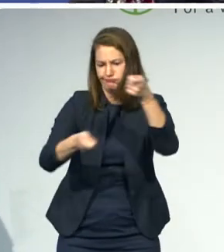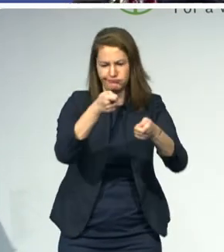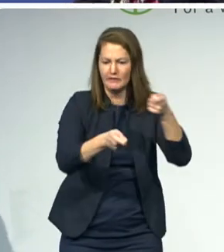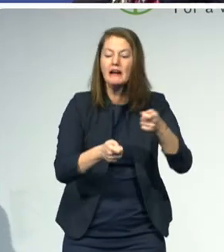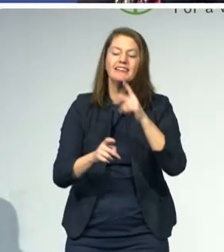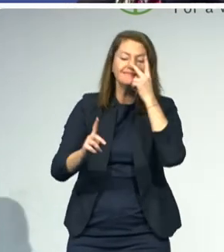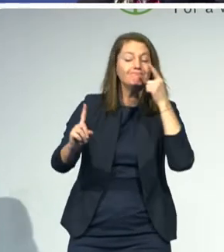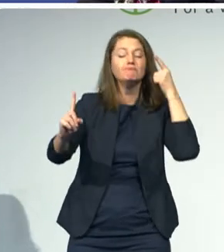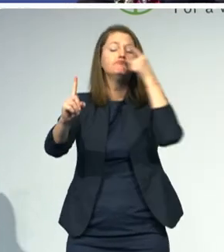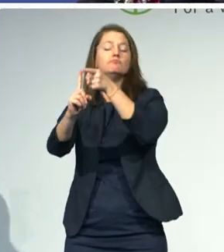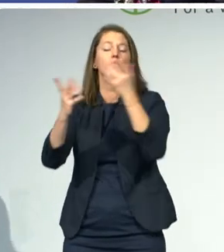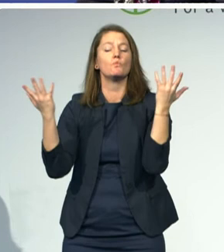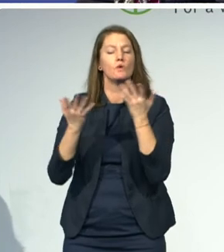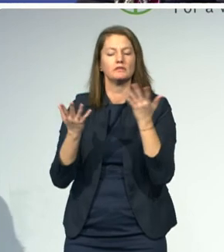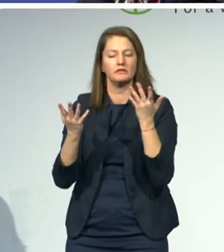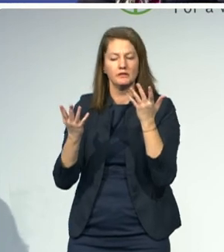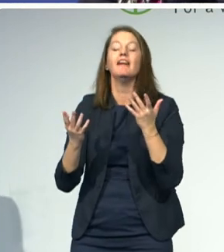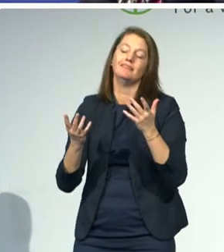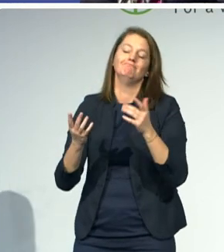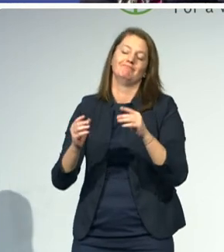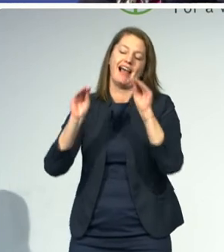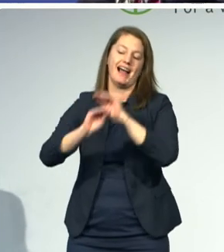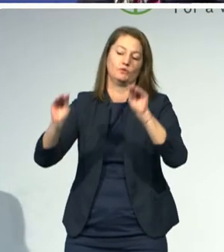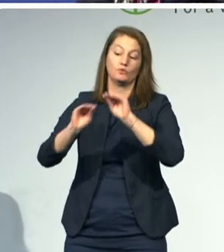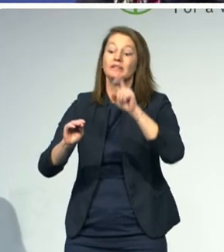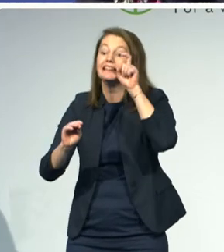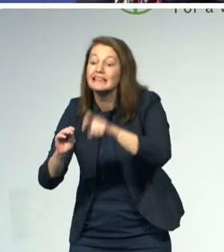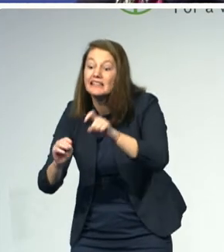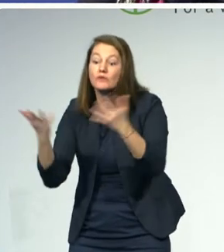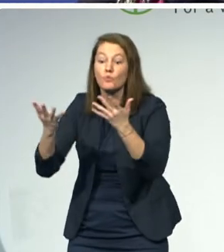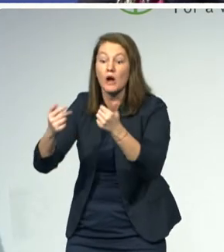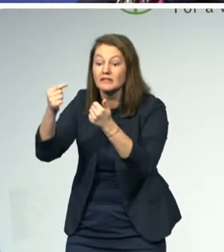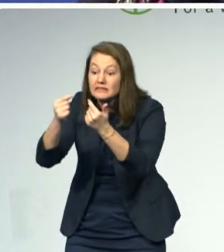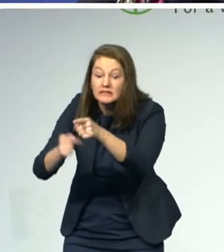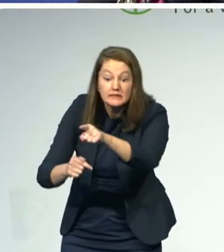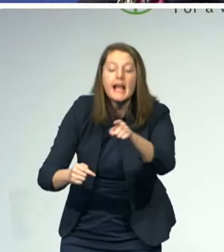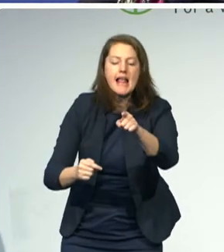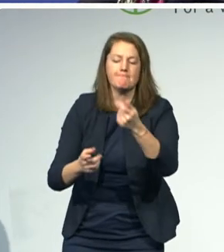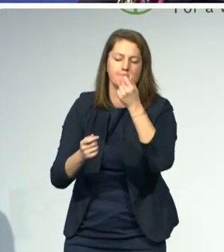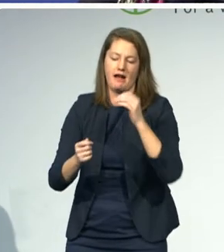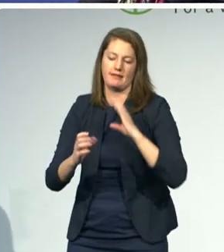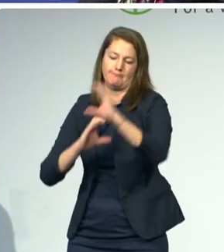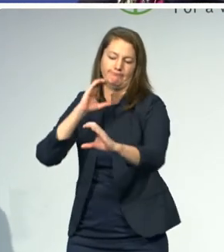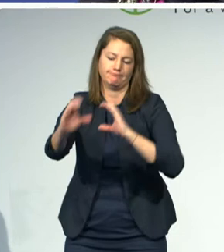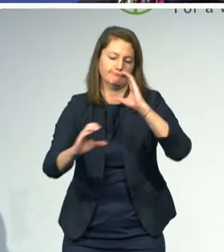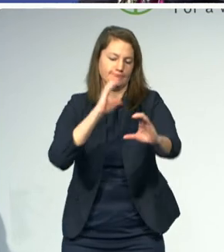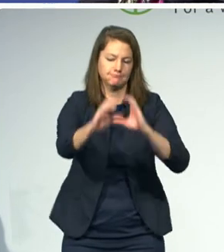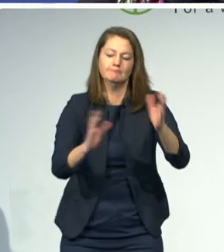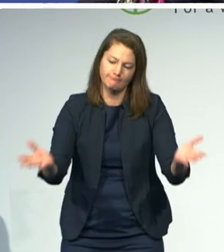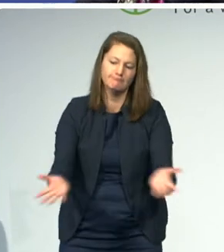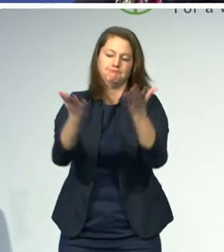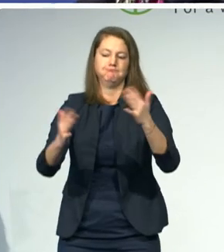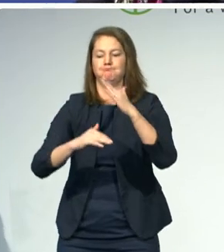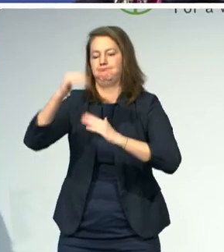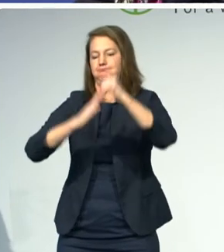the education system. And so, while we at the World Bank work primarily with governments around the world,